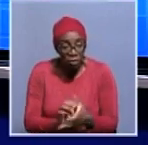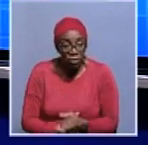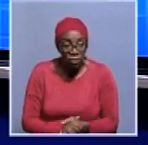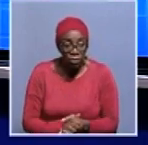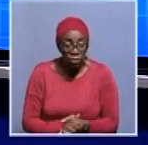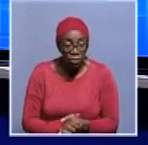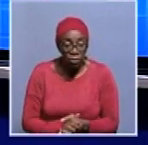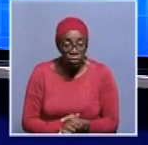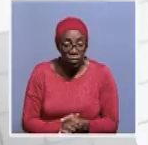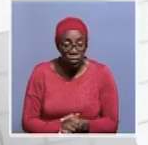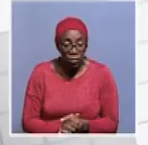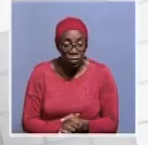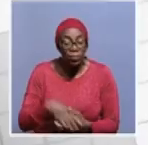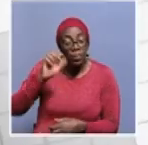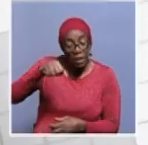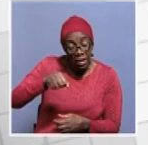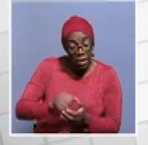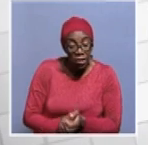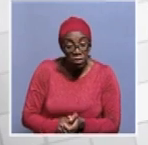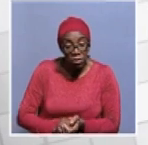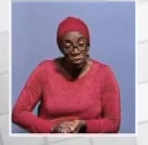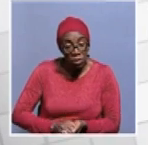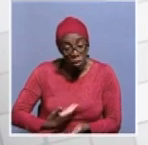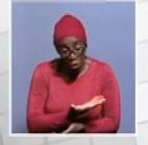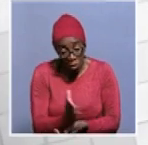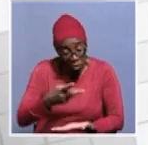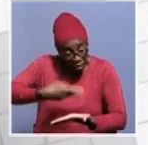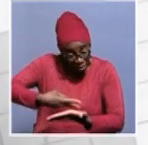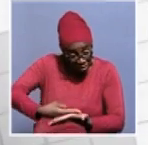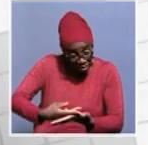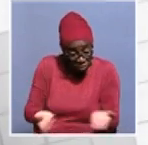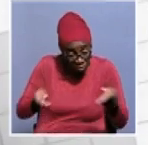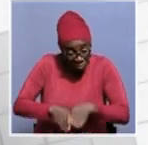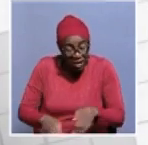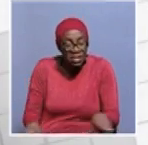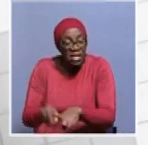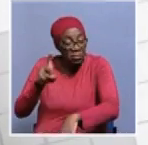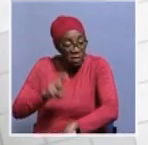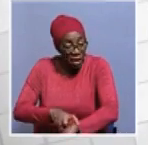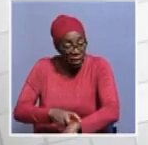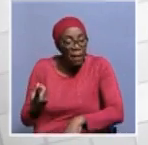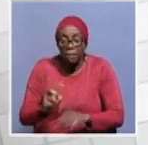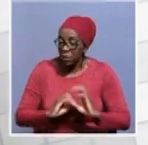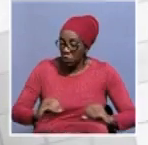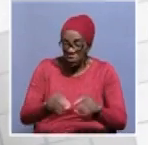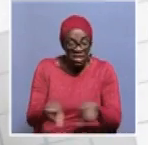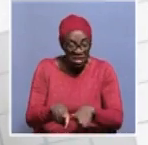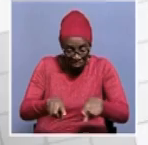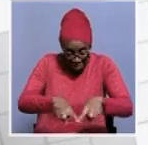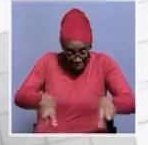yes they're going to be buried at some time all of them at same time yes all right that will be on tuesday that will be on tuesday